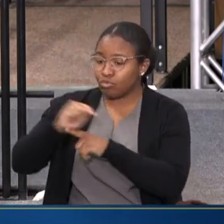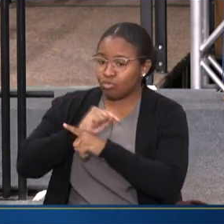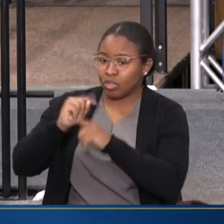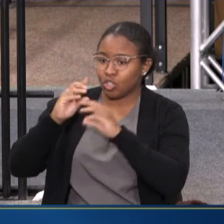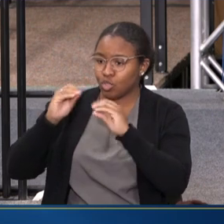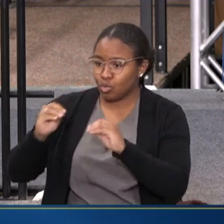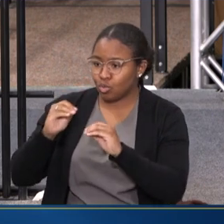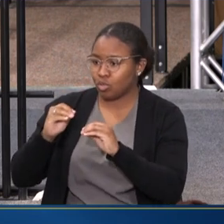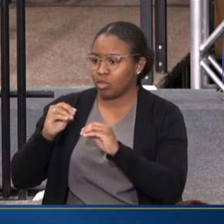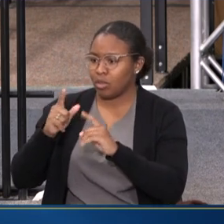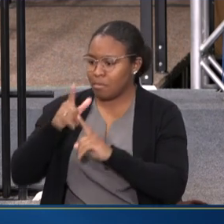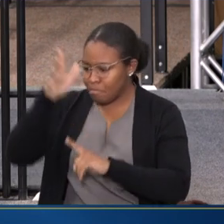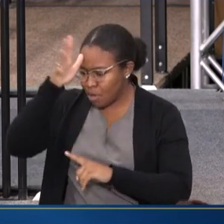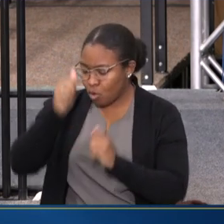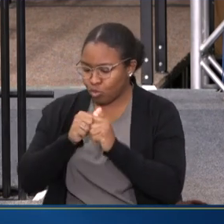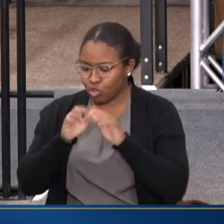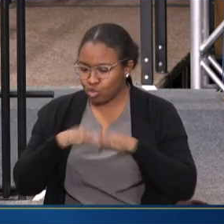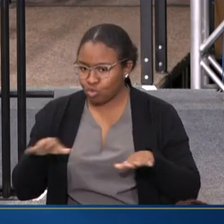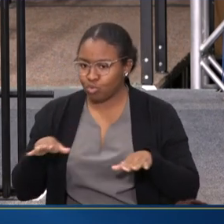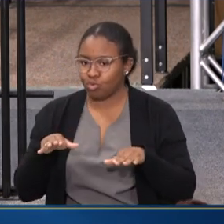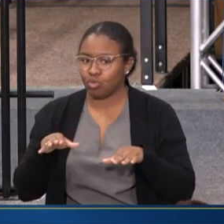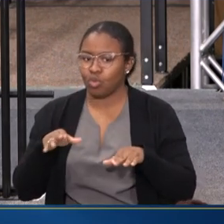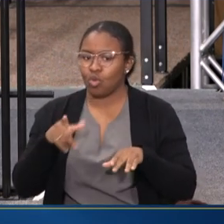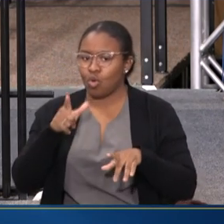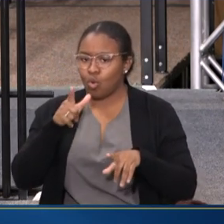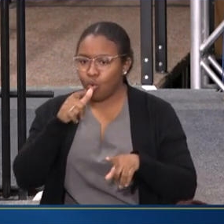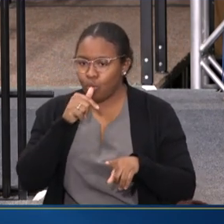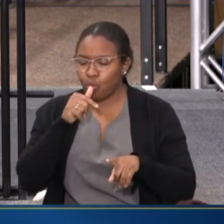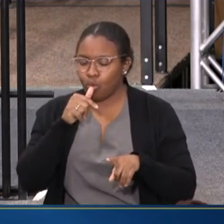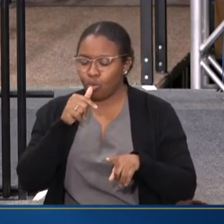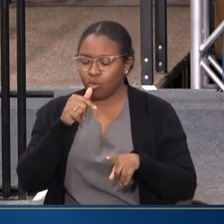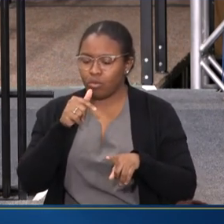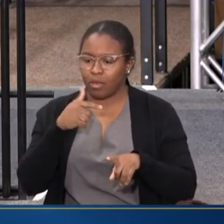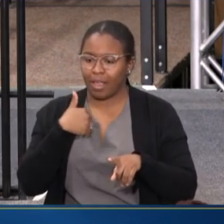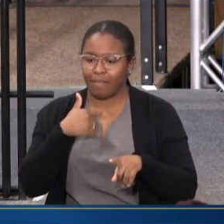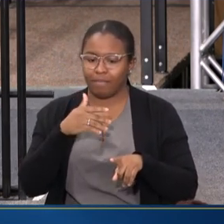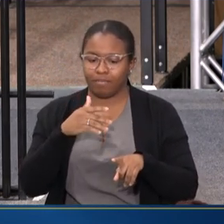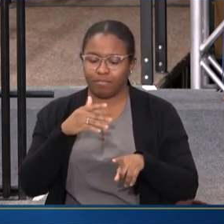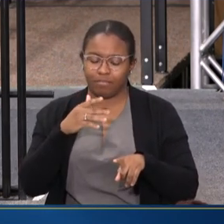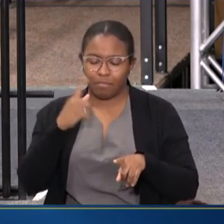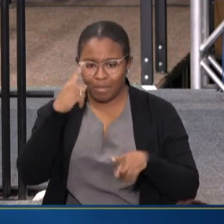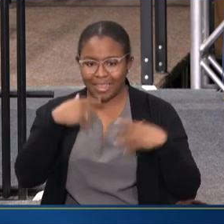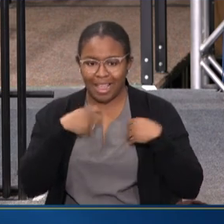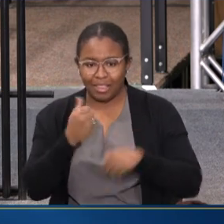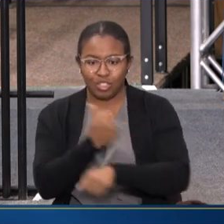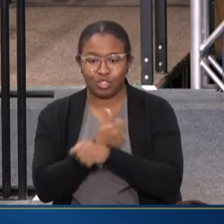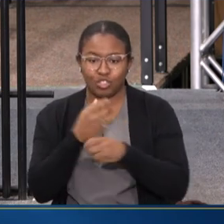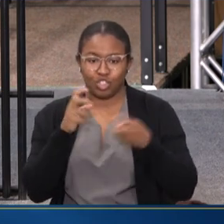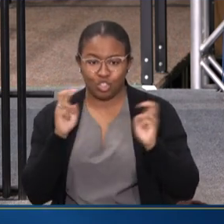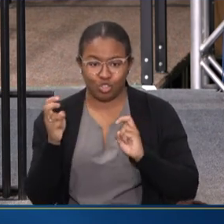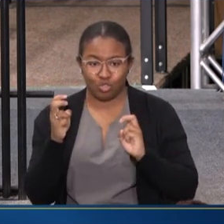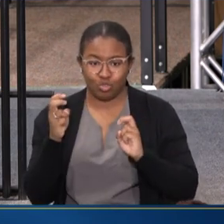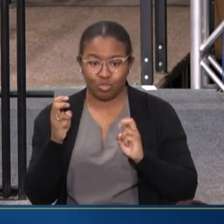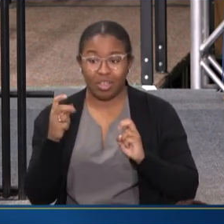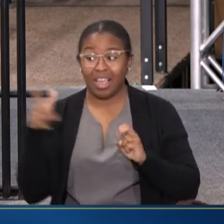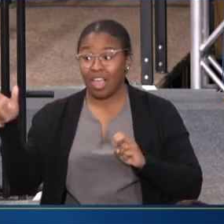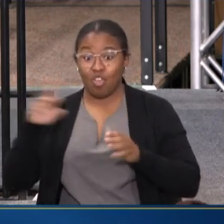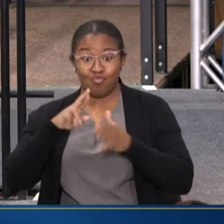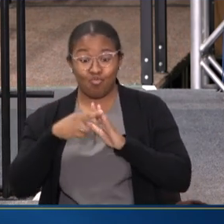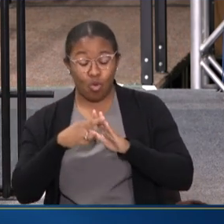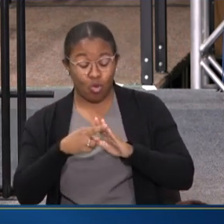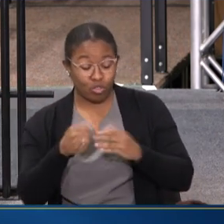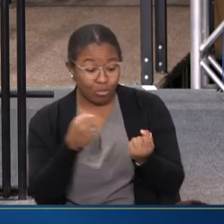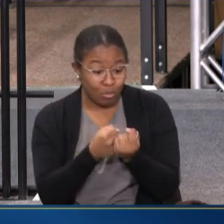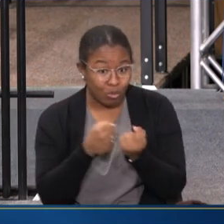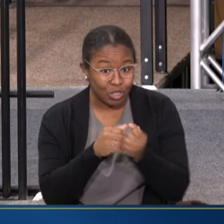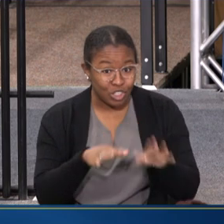PARENTS WITH CHILDREN THAT ARE EXPERIENCING MENTAL HEALTH OR SUBSTANCE USE ISSUES. THEIR ROLE IS NOT TO SUPPORT THE CHILD, BUT TO SUPPORT THE